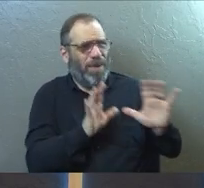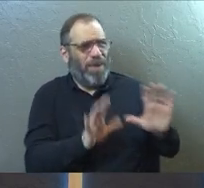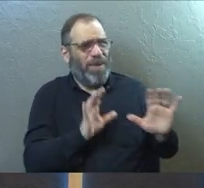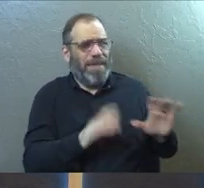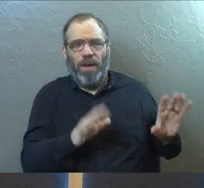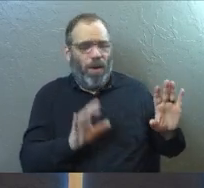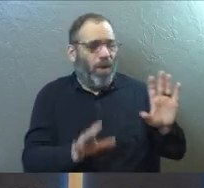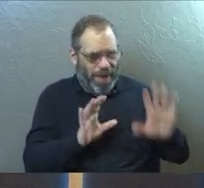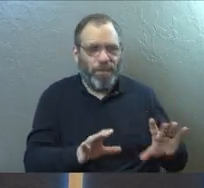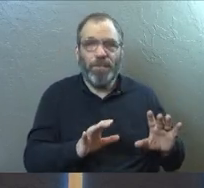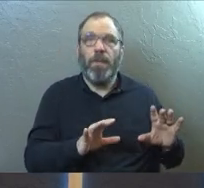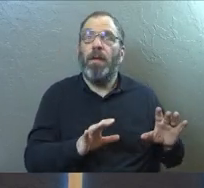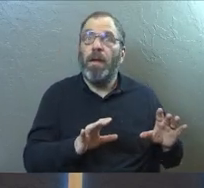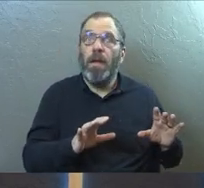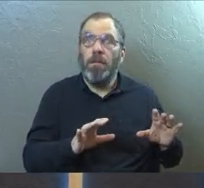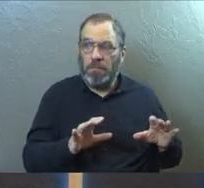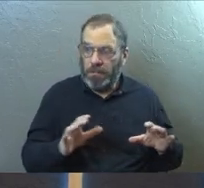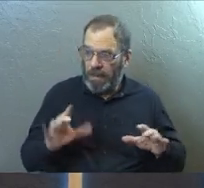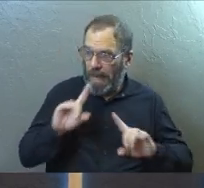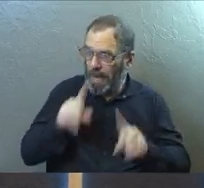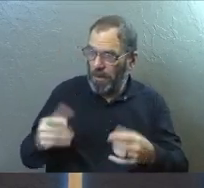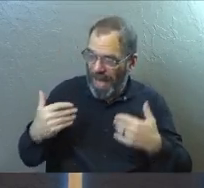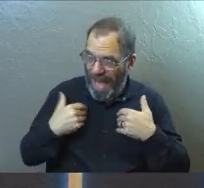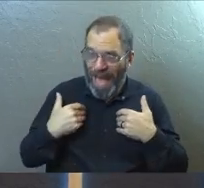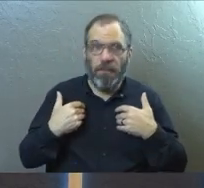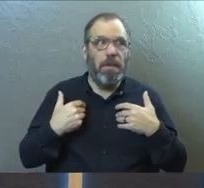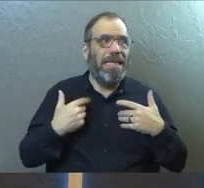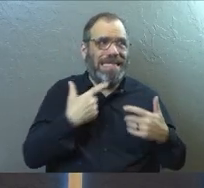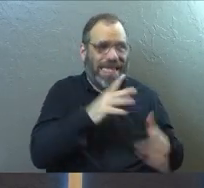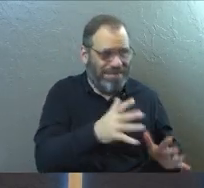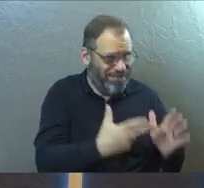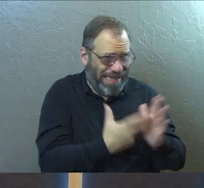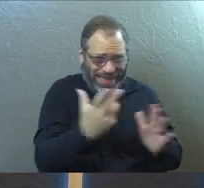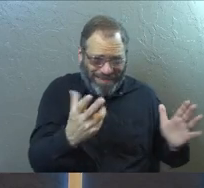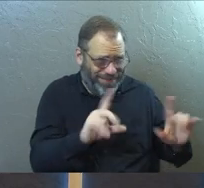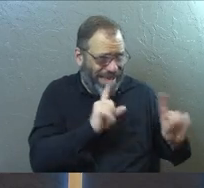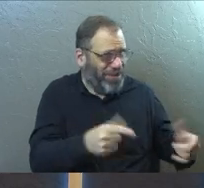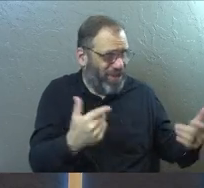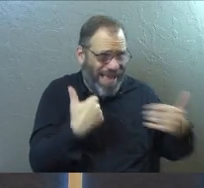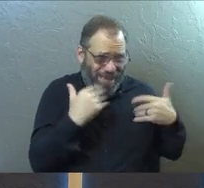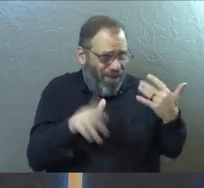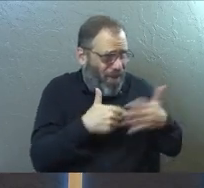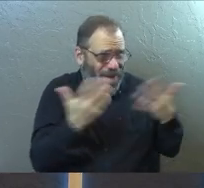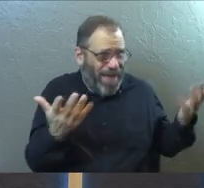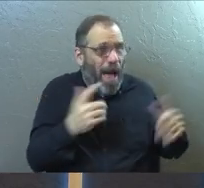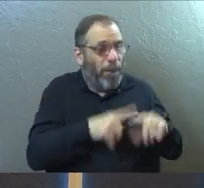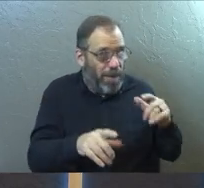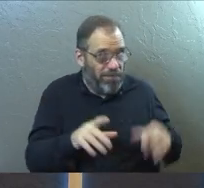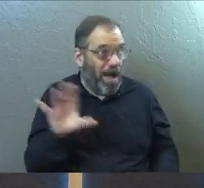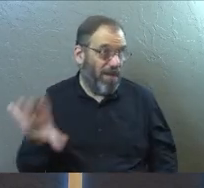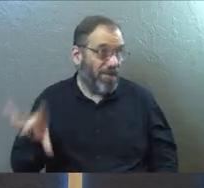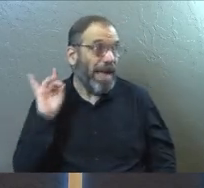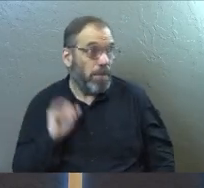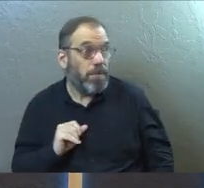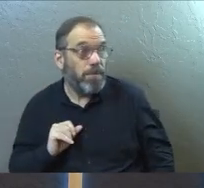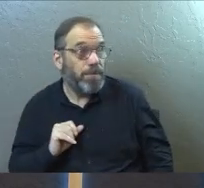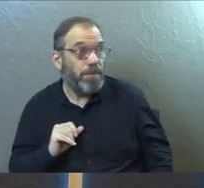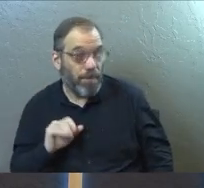passionate questions. And guess what? I didn't have the answers. And I needed to tell him honestly, I don't have the answers to all these things. But I'll find them.